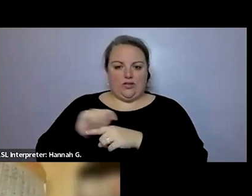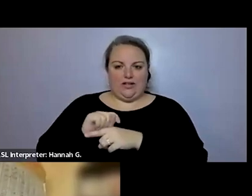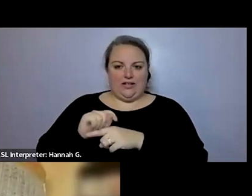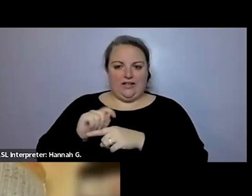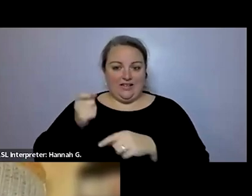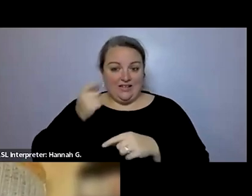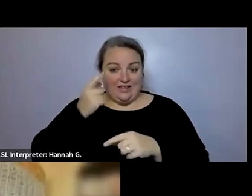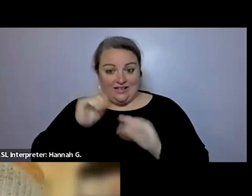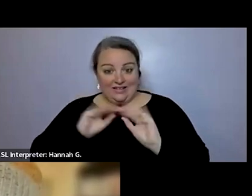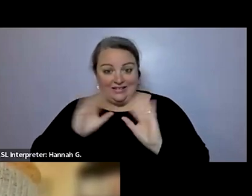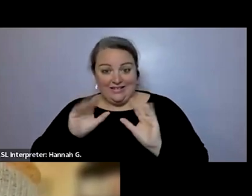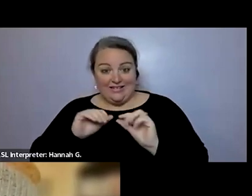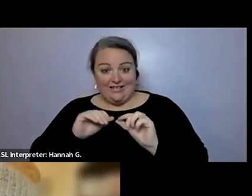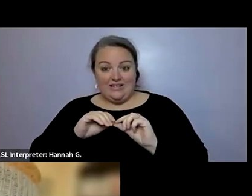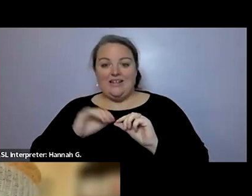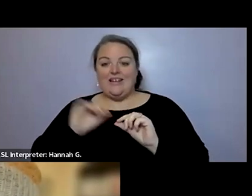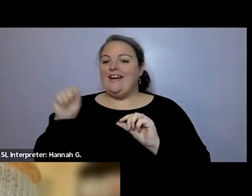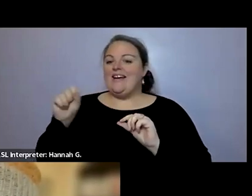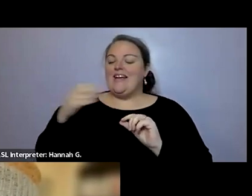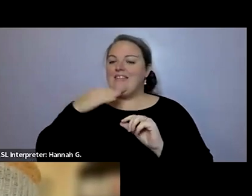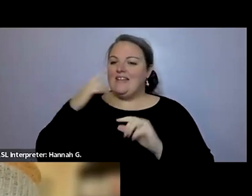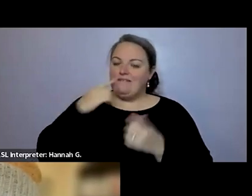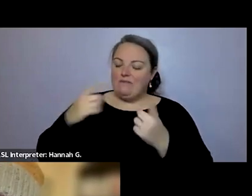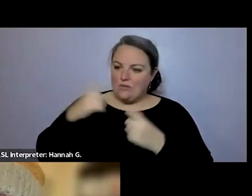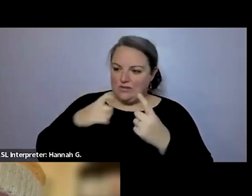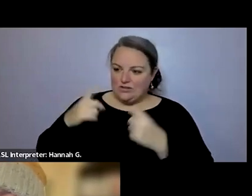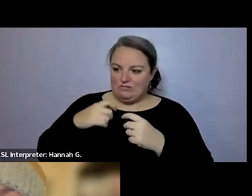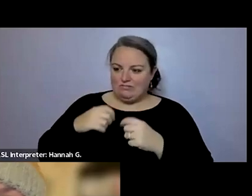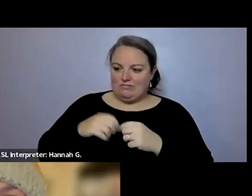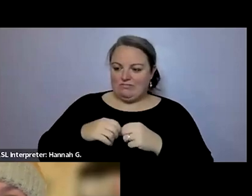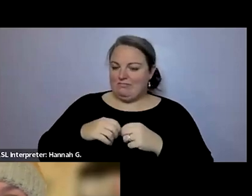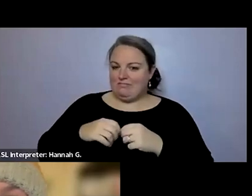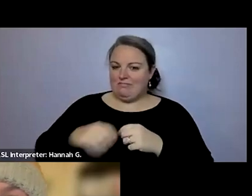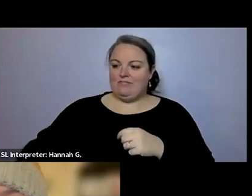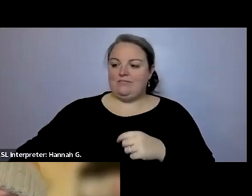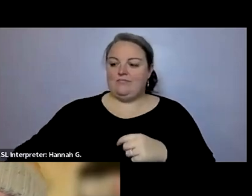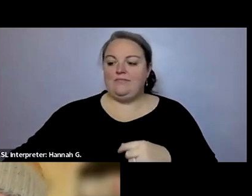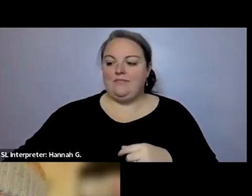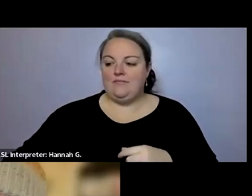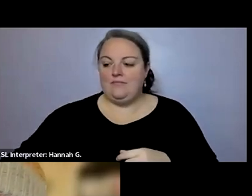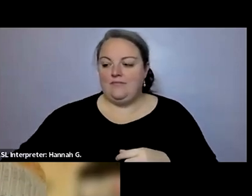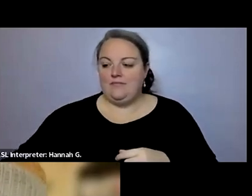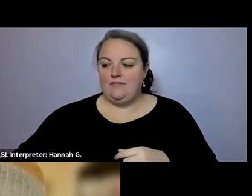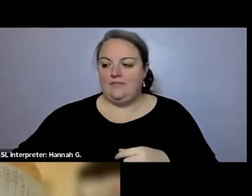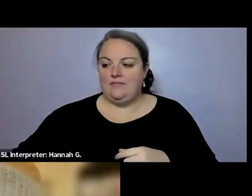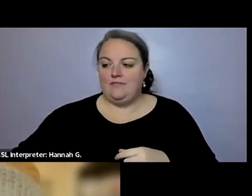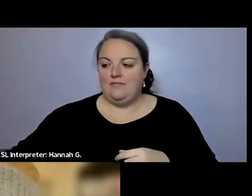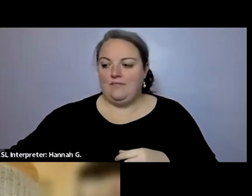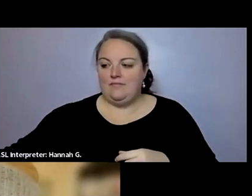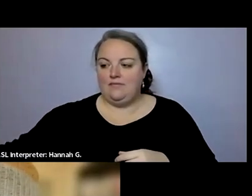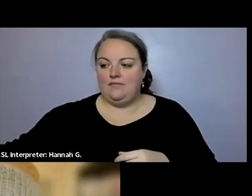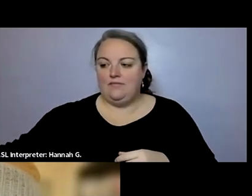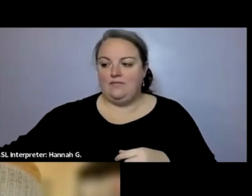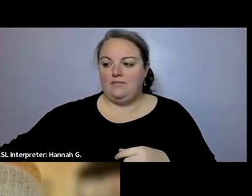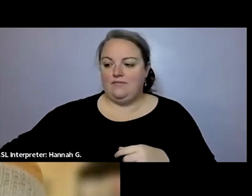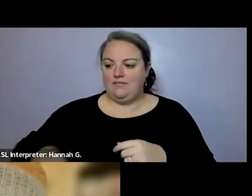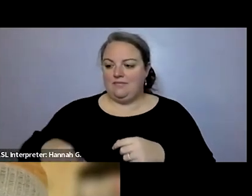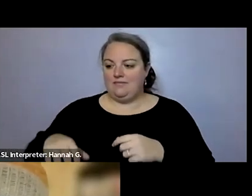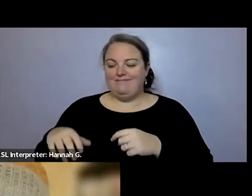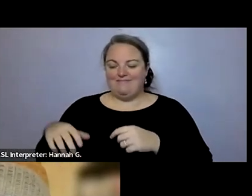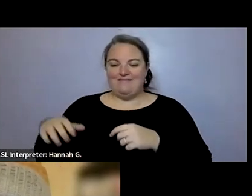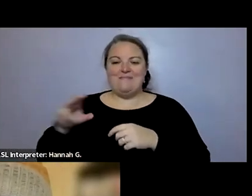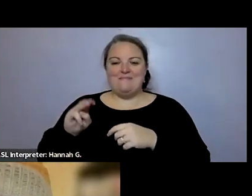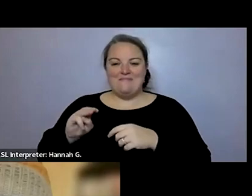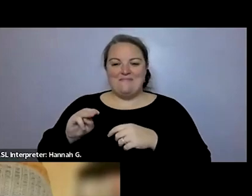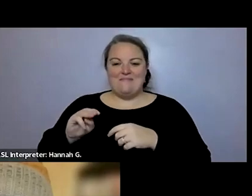did you catch all that katie yeah thanks for the question um i think well ips and having everybody trained in ips i think will